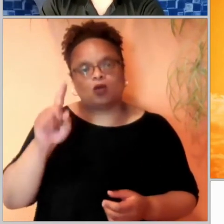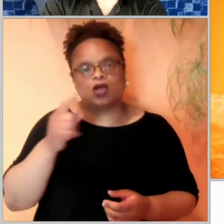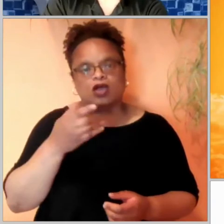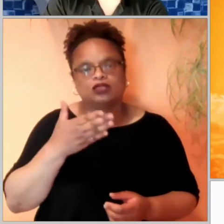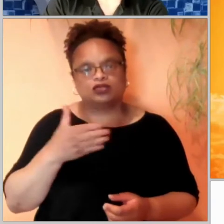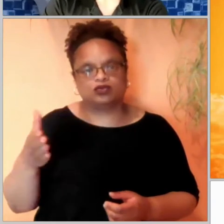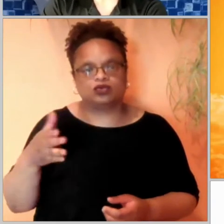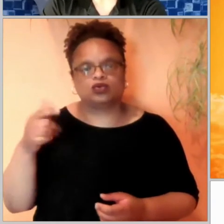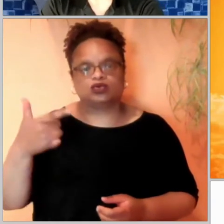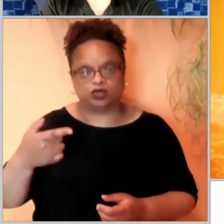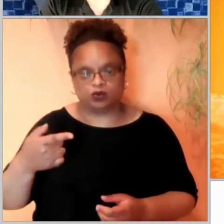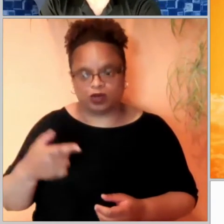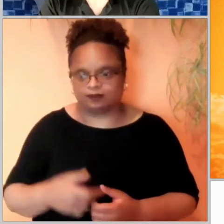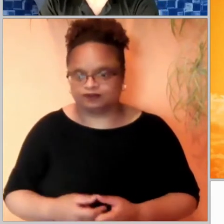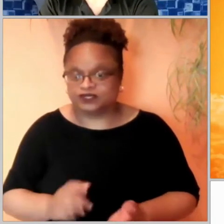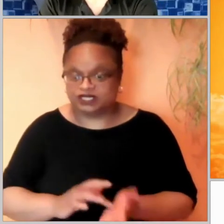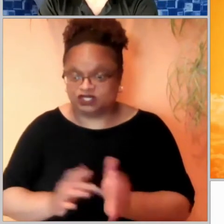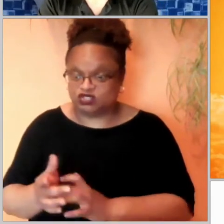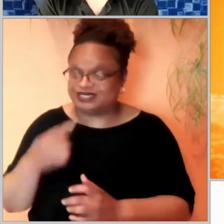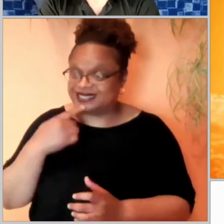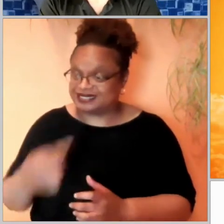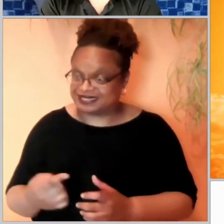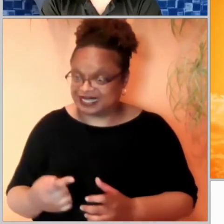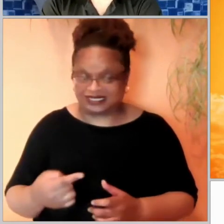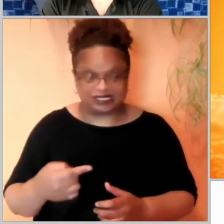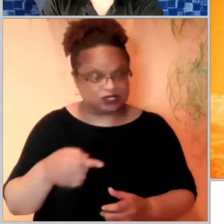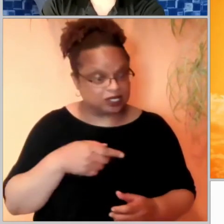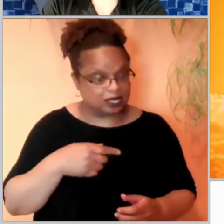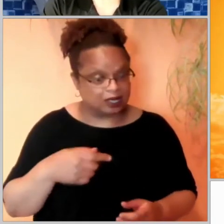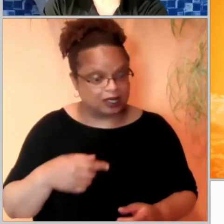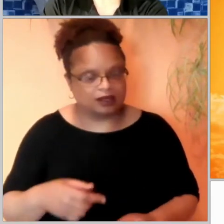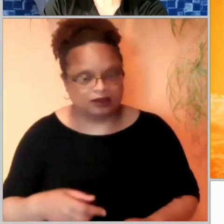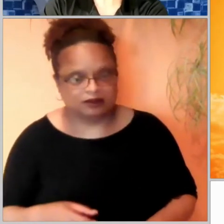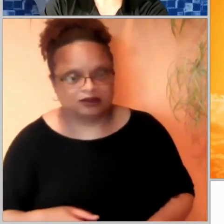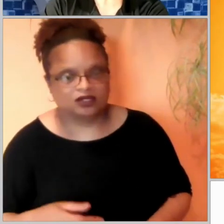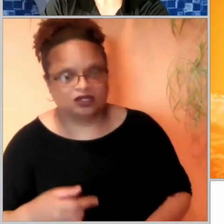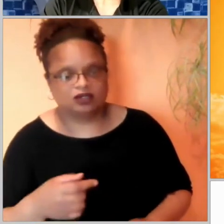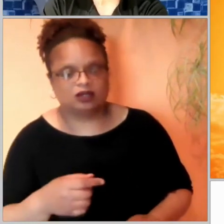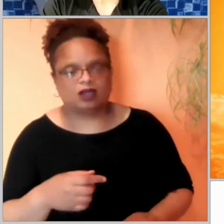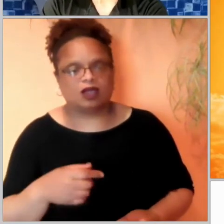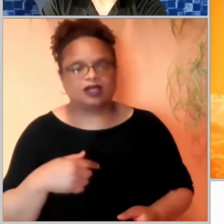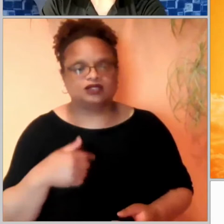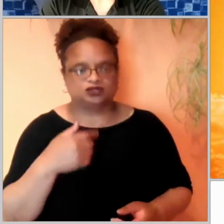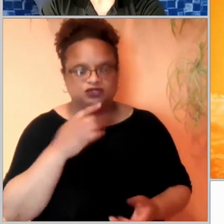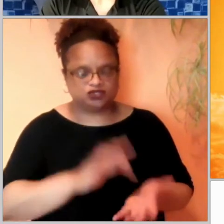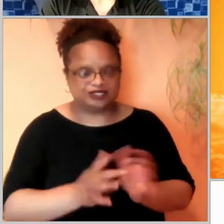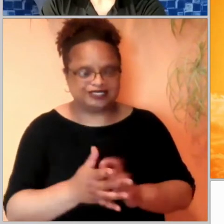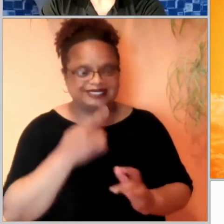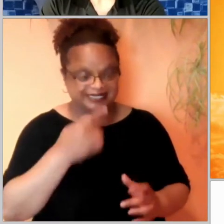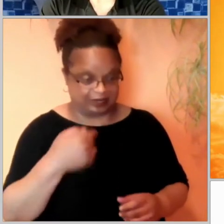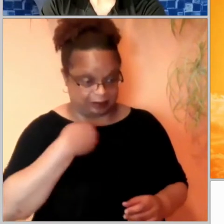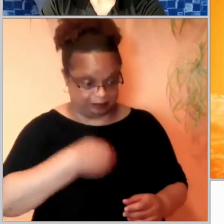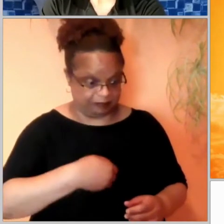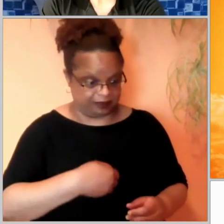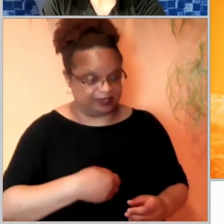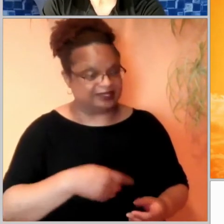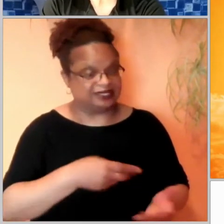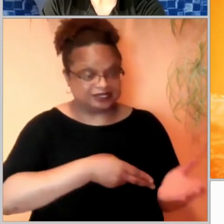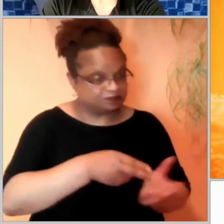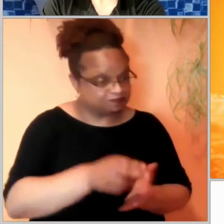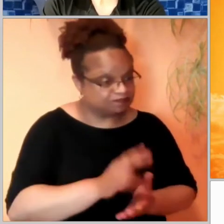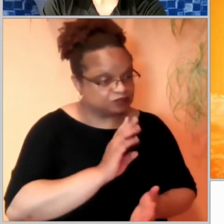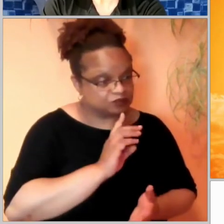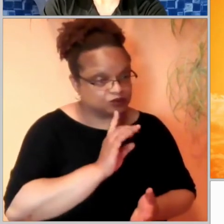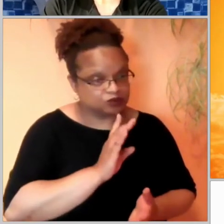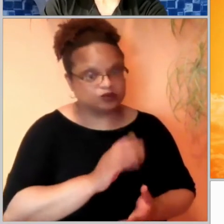He says, I can guarantee this truth. I'm reading from God's Word translation. The person who doesn't enter the sheep